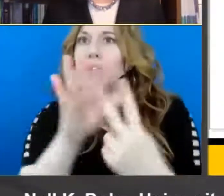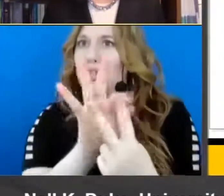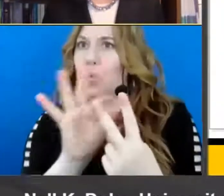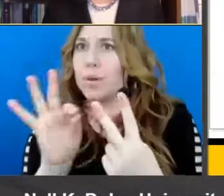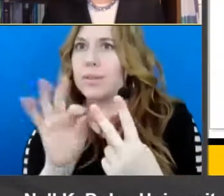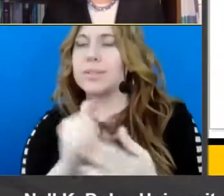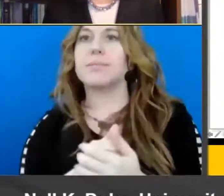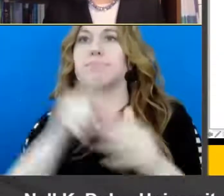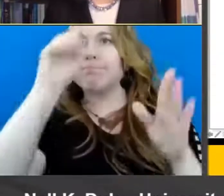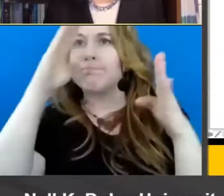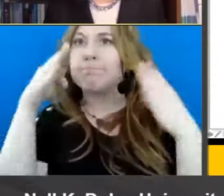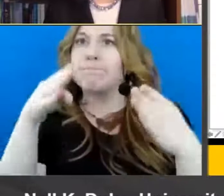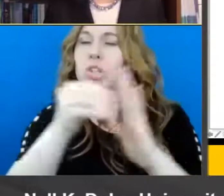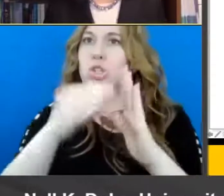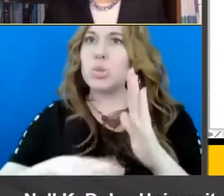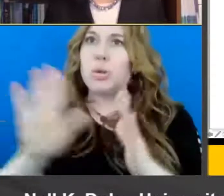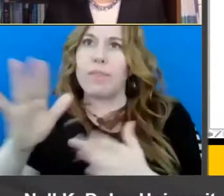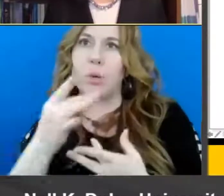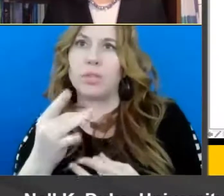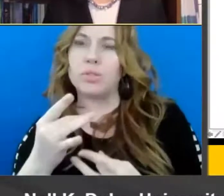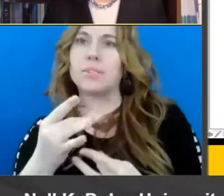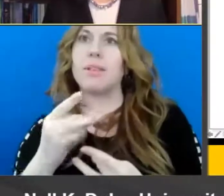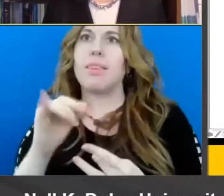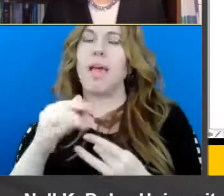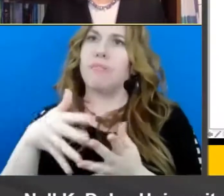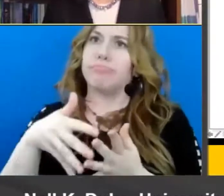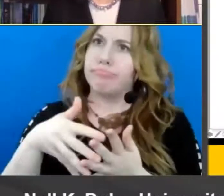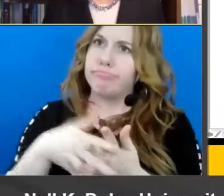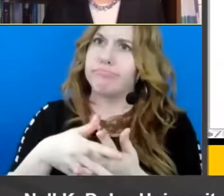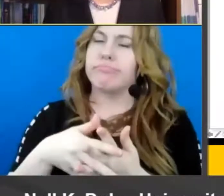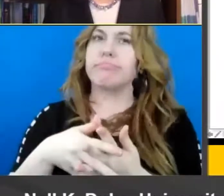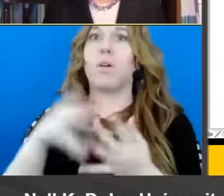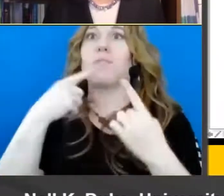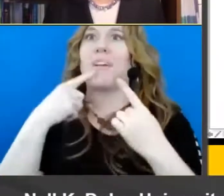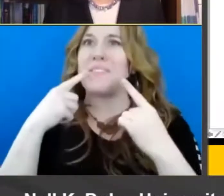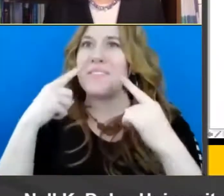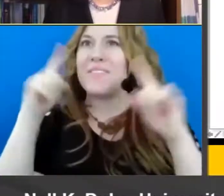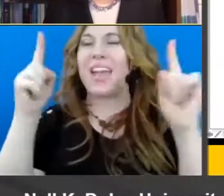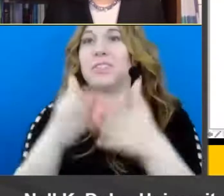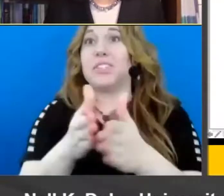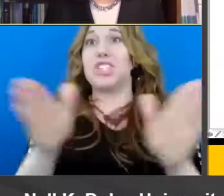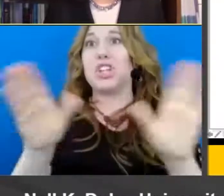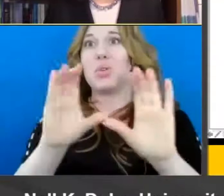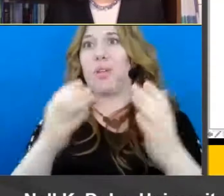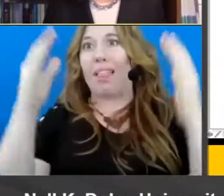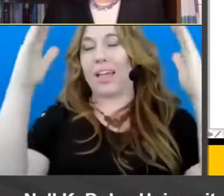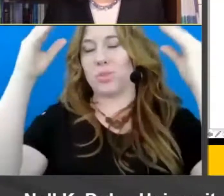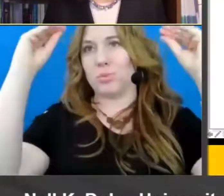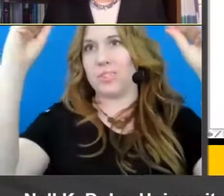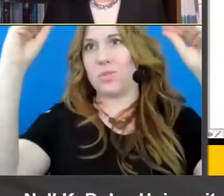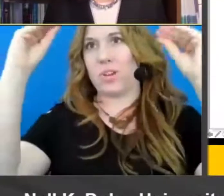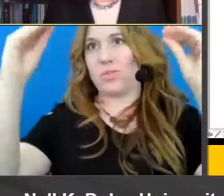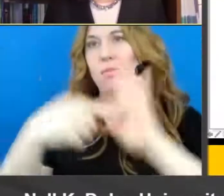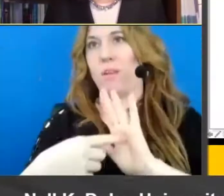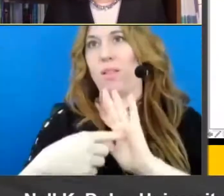focusing on student interest that that is sort of embedded within an effective general classroom instructional model and then within